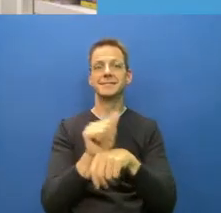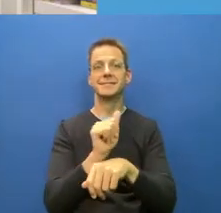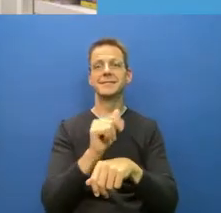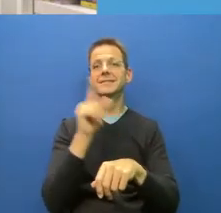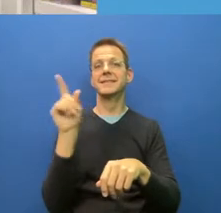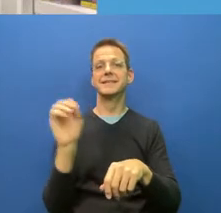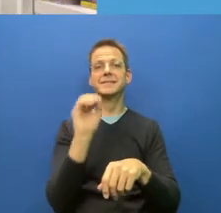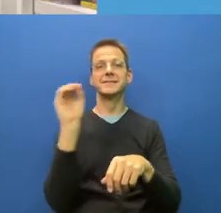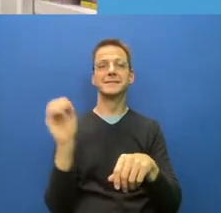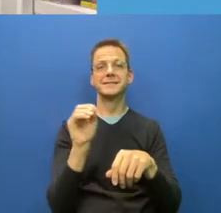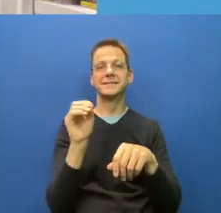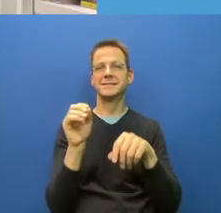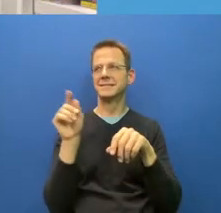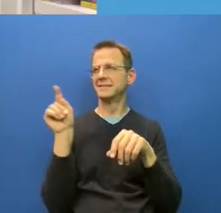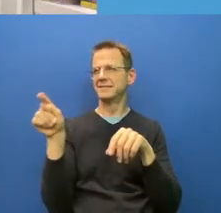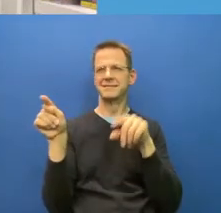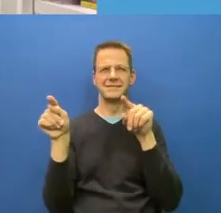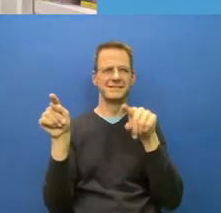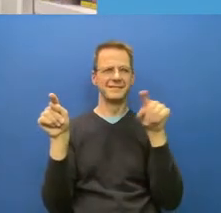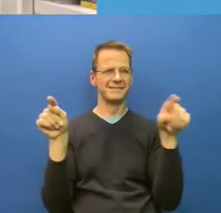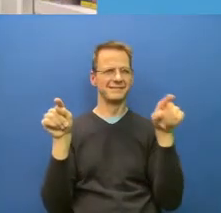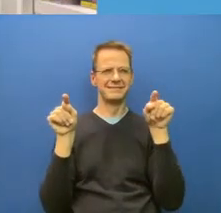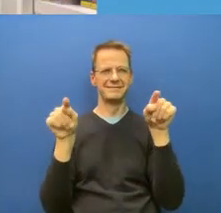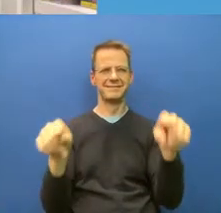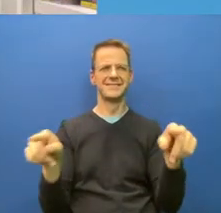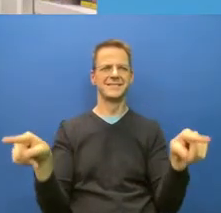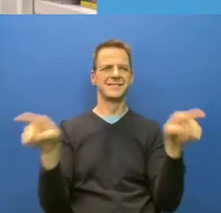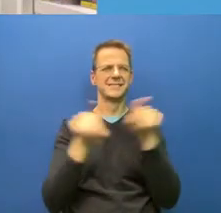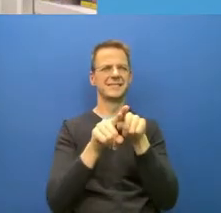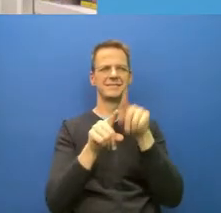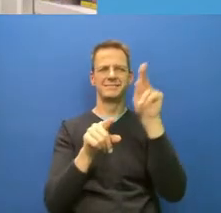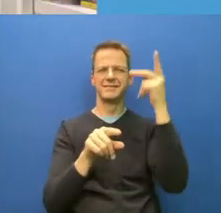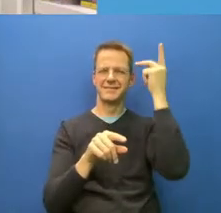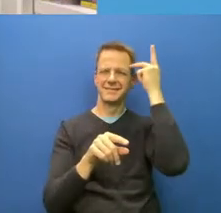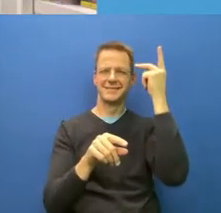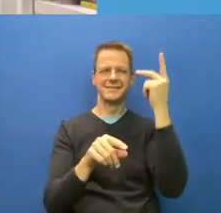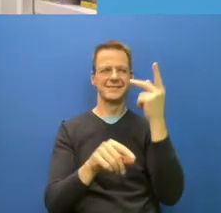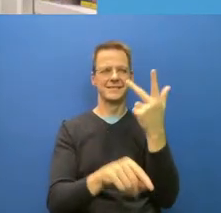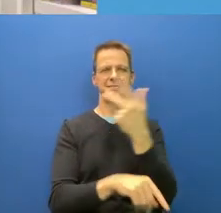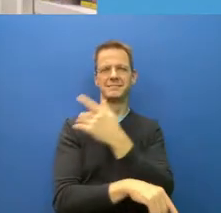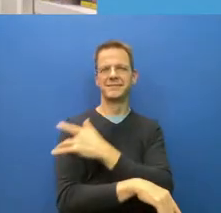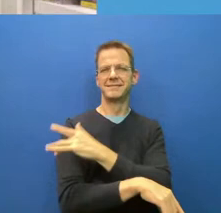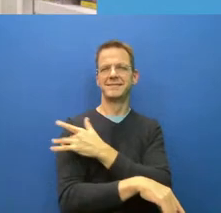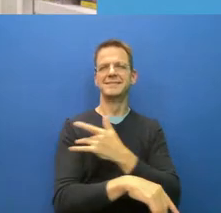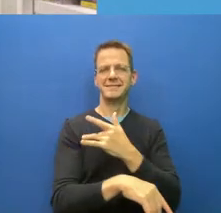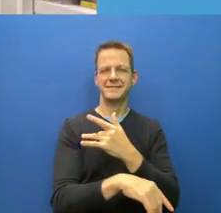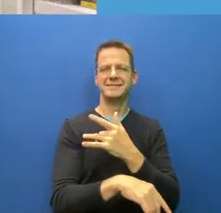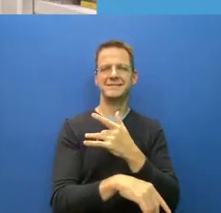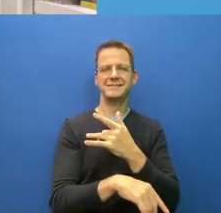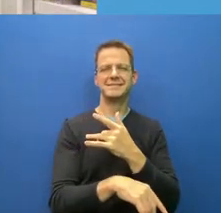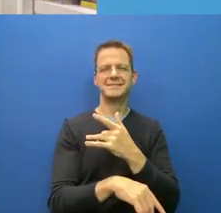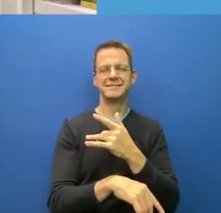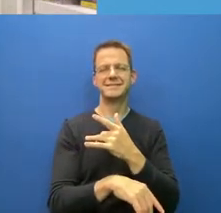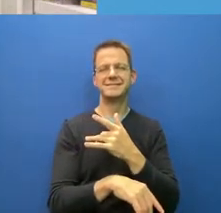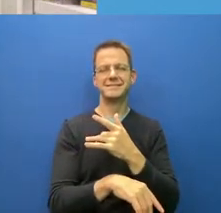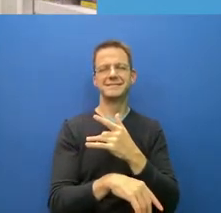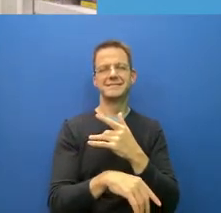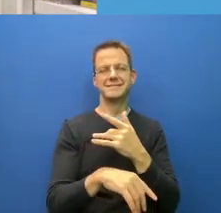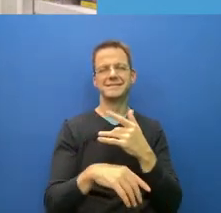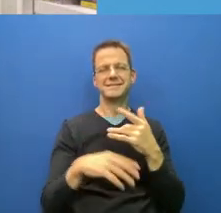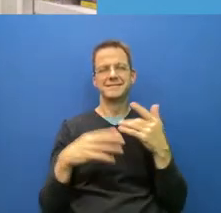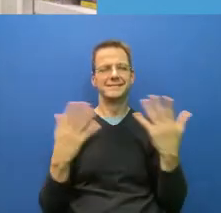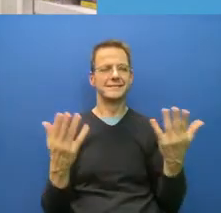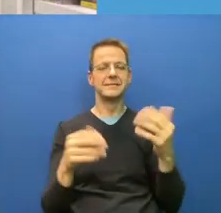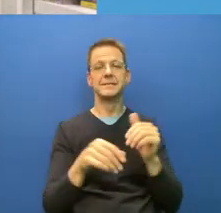pandemic. There ought to be a revision of the Canada Health Act, and maybe there ought to be a trigger where the federal